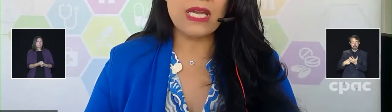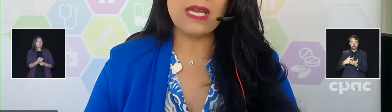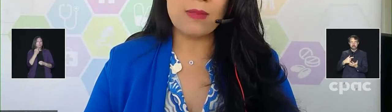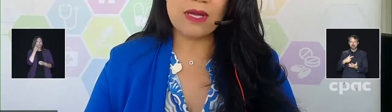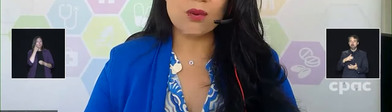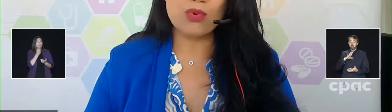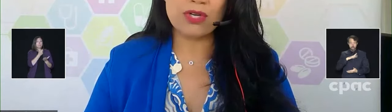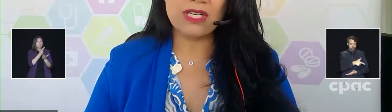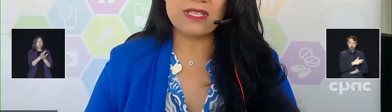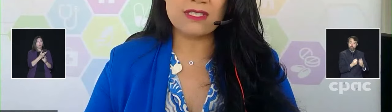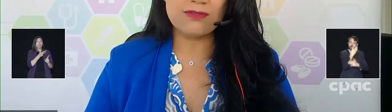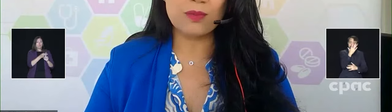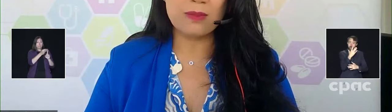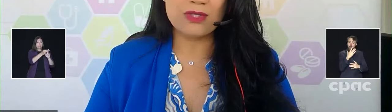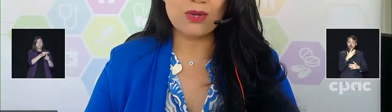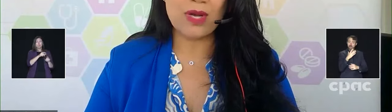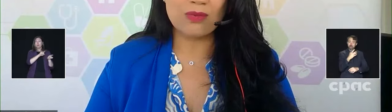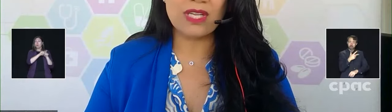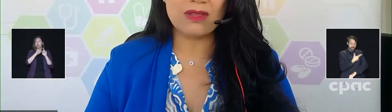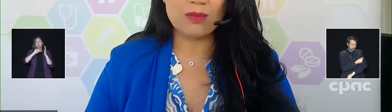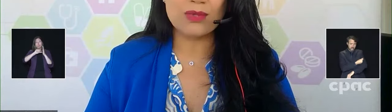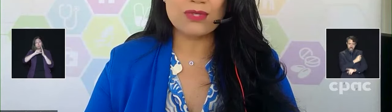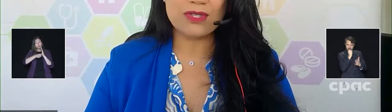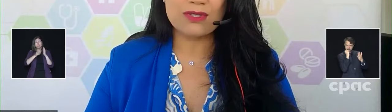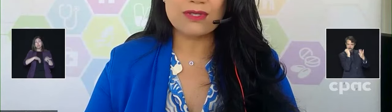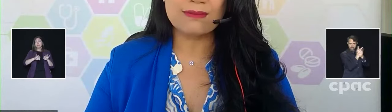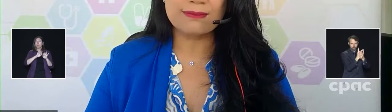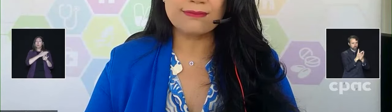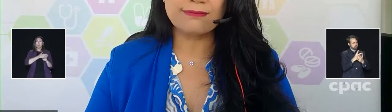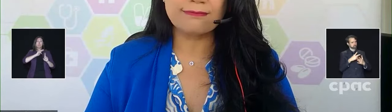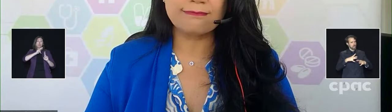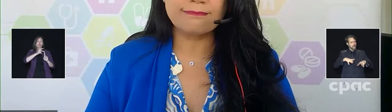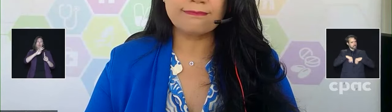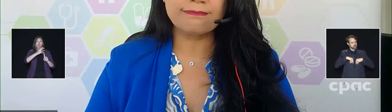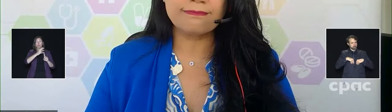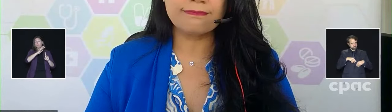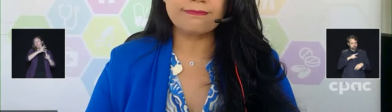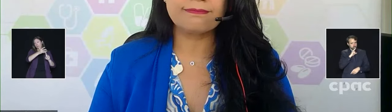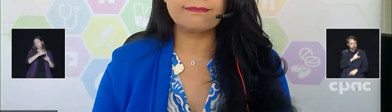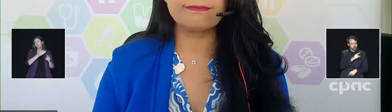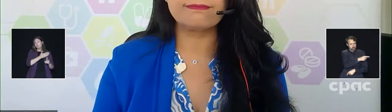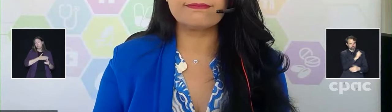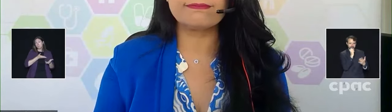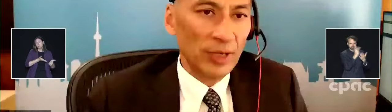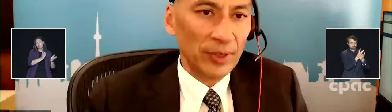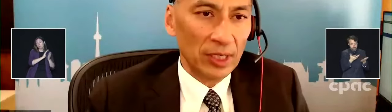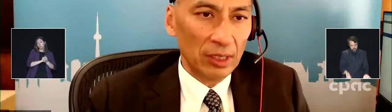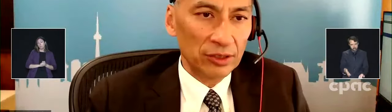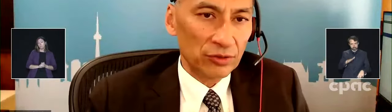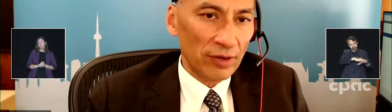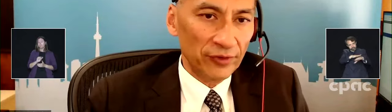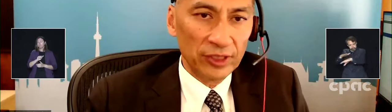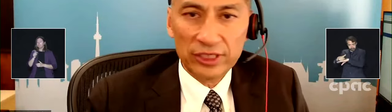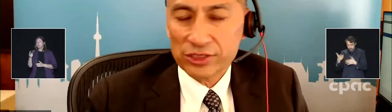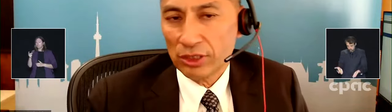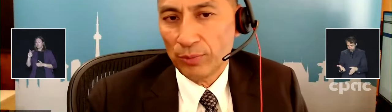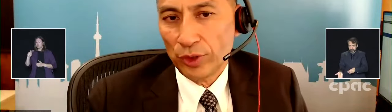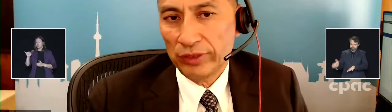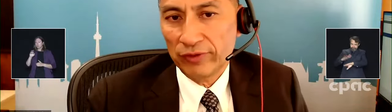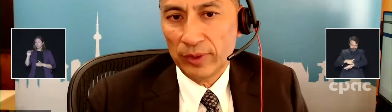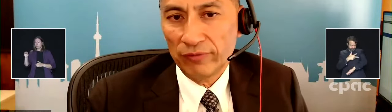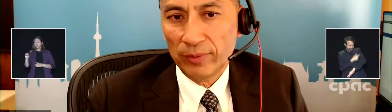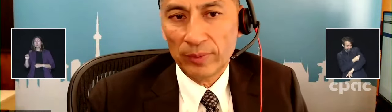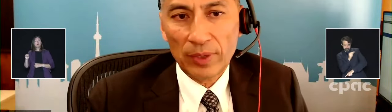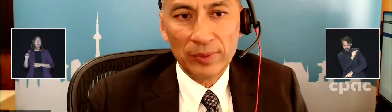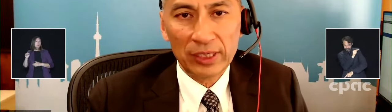statements that we're making about how important it is for people to go out and get their boosters. Dr. you maybe just offer an additional point from